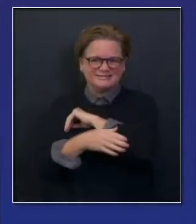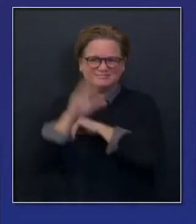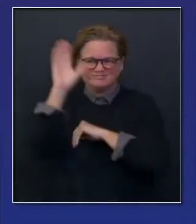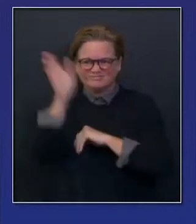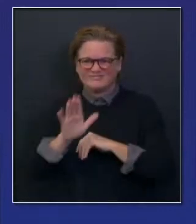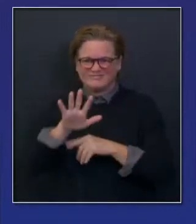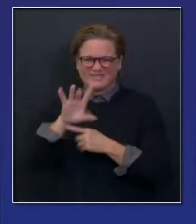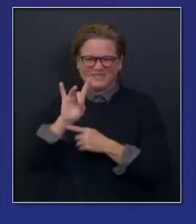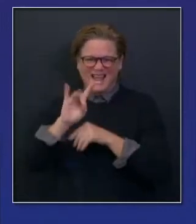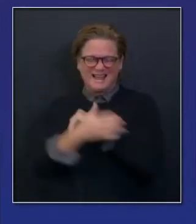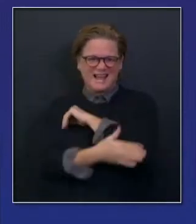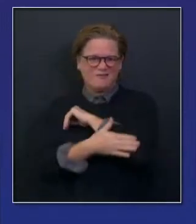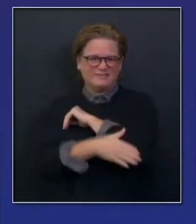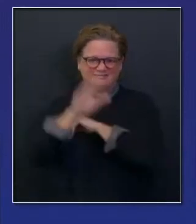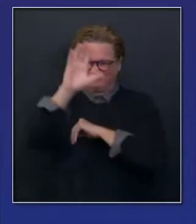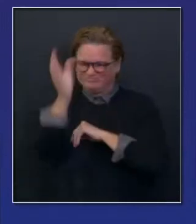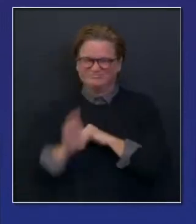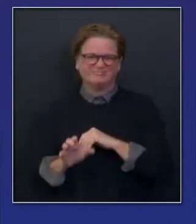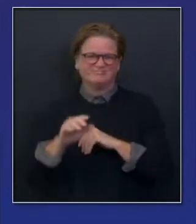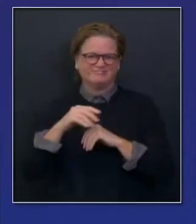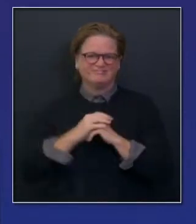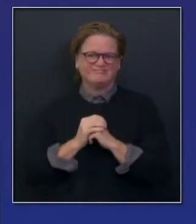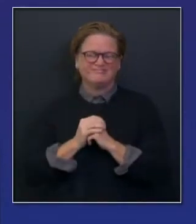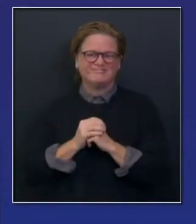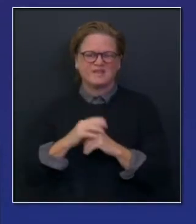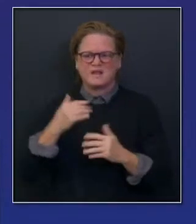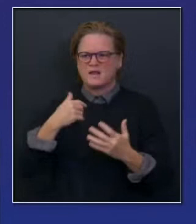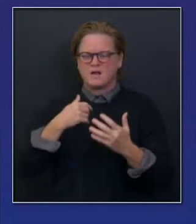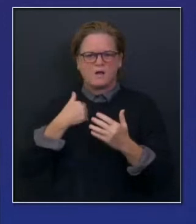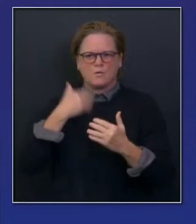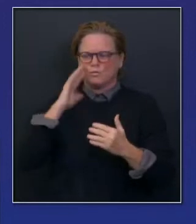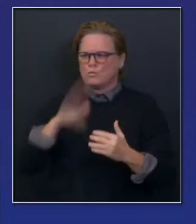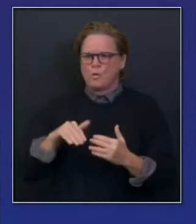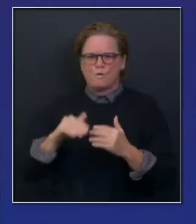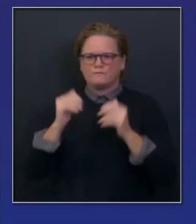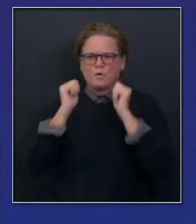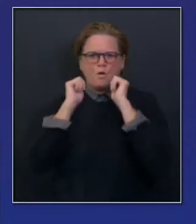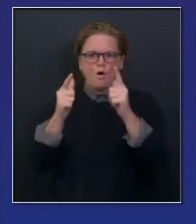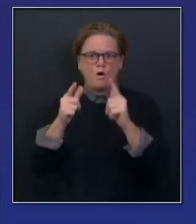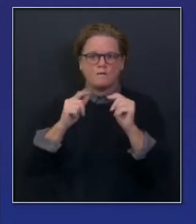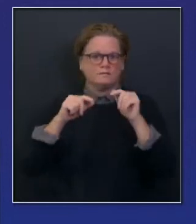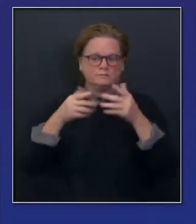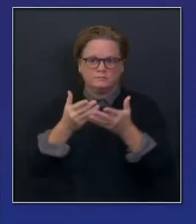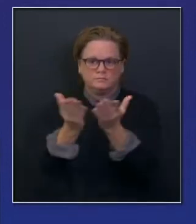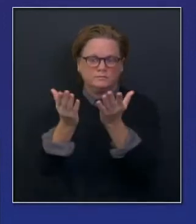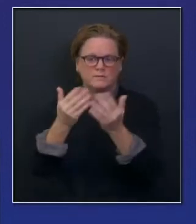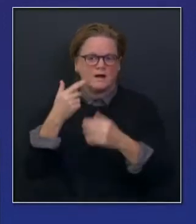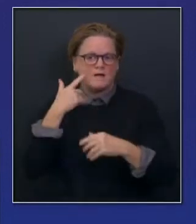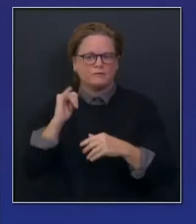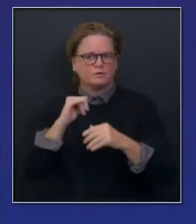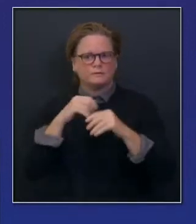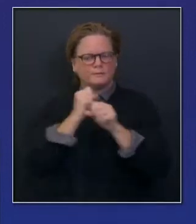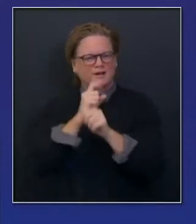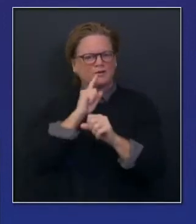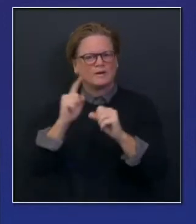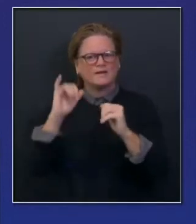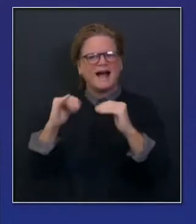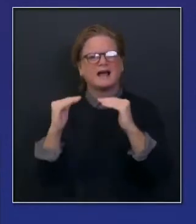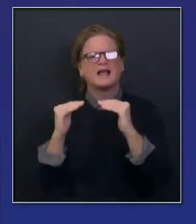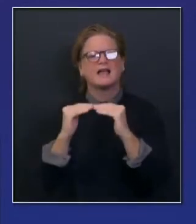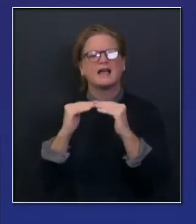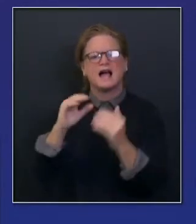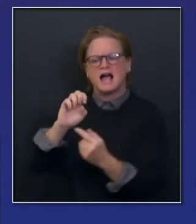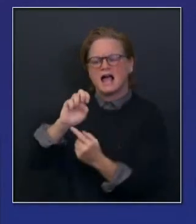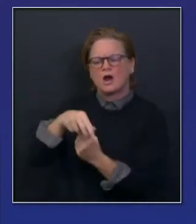vaccination process, and that we can't leave folks behind. We talk in terms of equity. We talk in terms of inclusion. We often